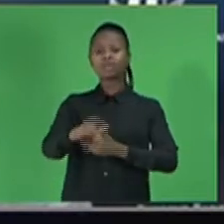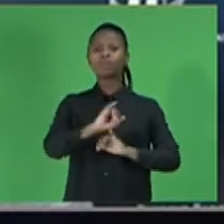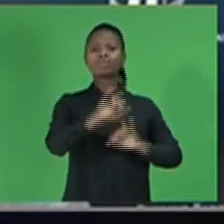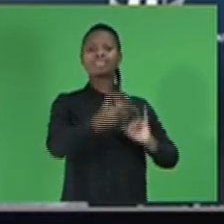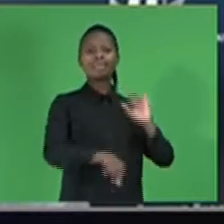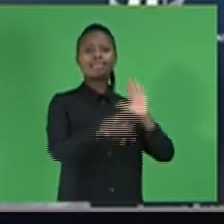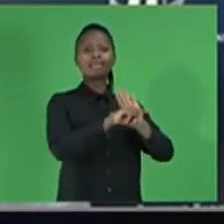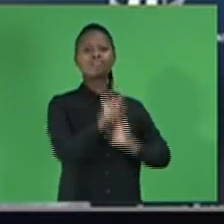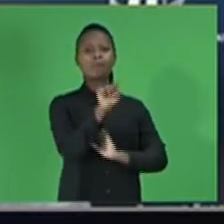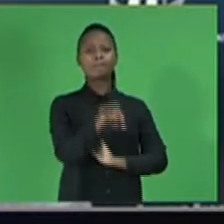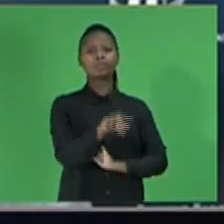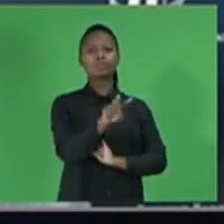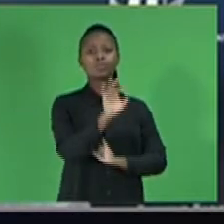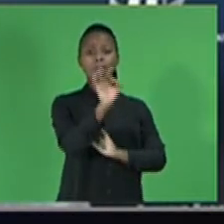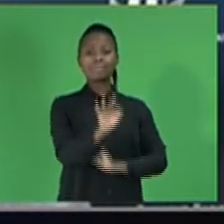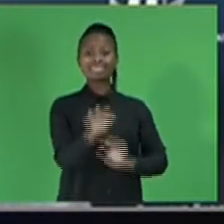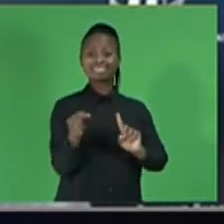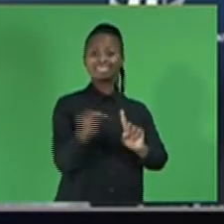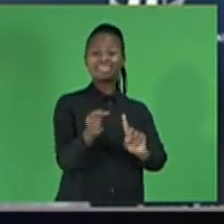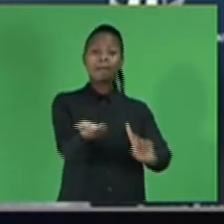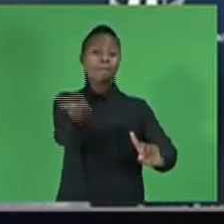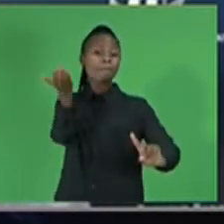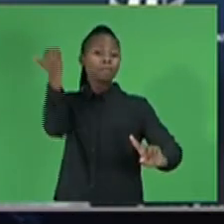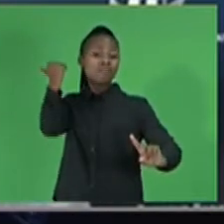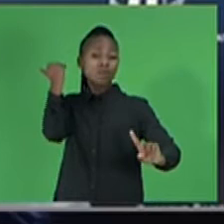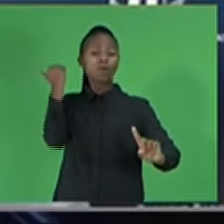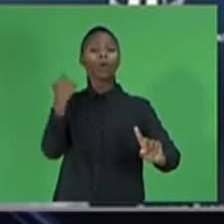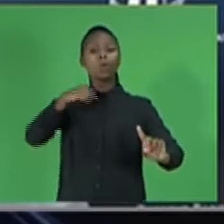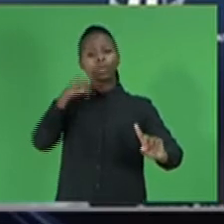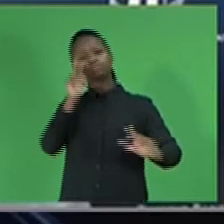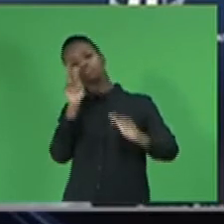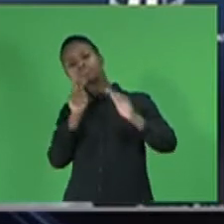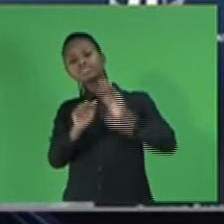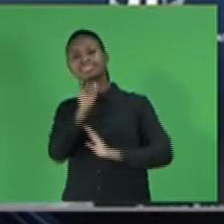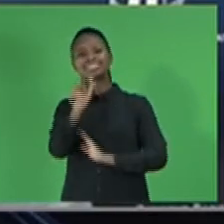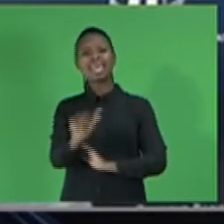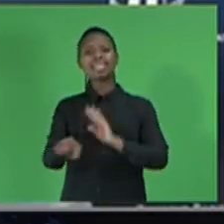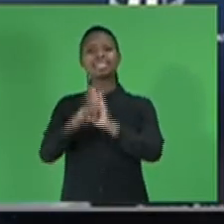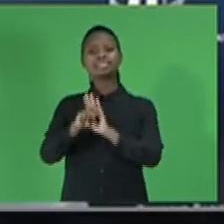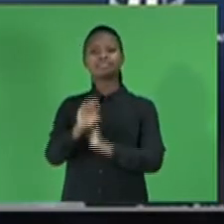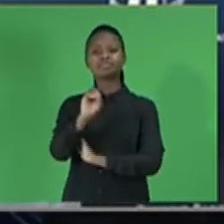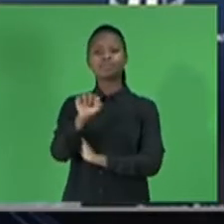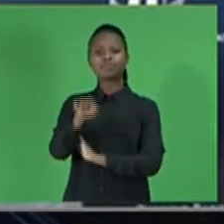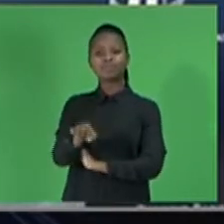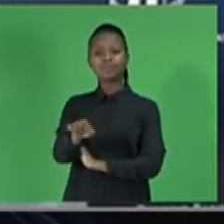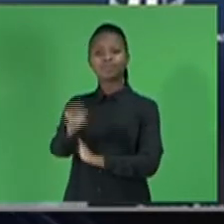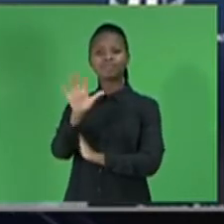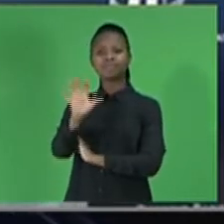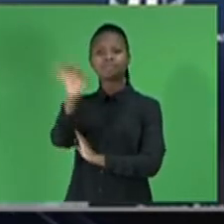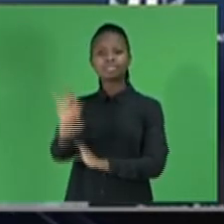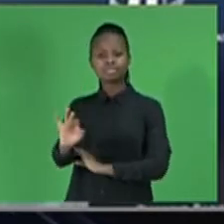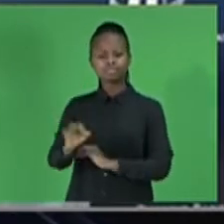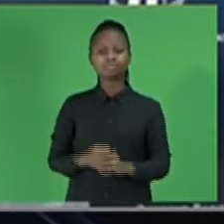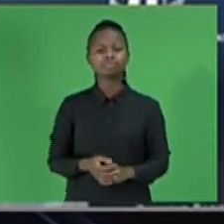compared to the previous negative 0.5%. Output in the manufacturing sector